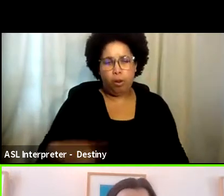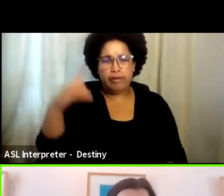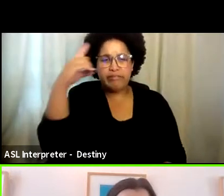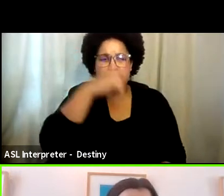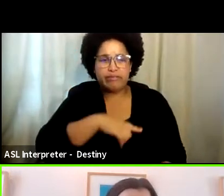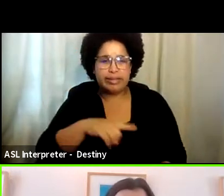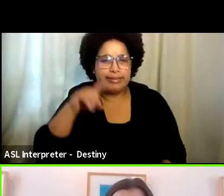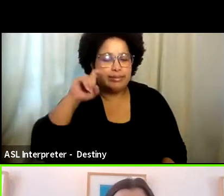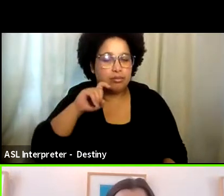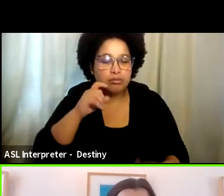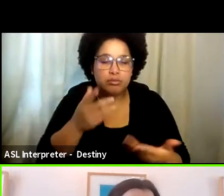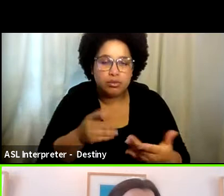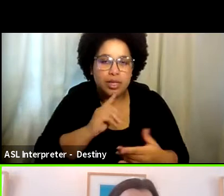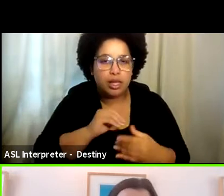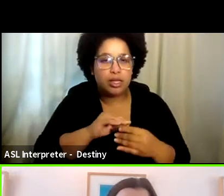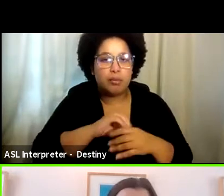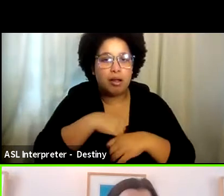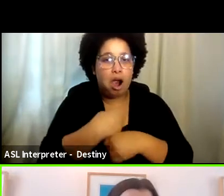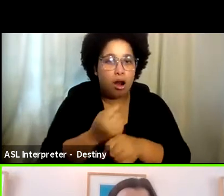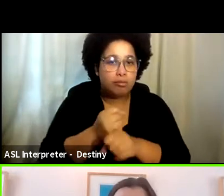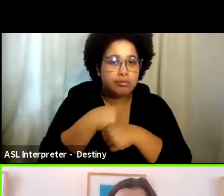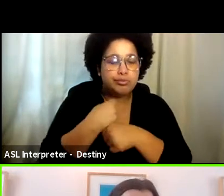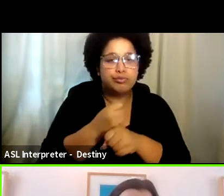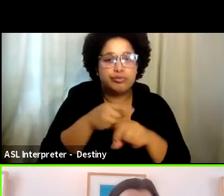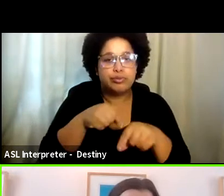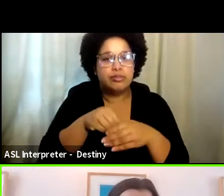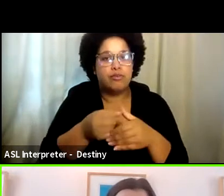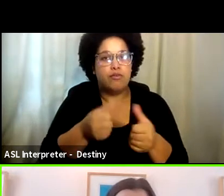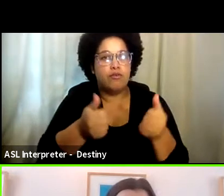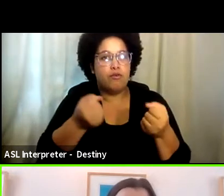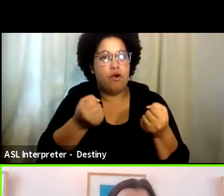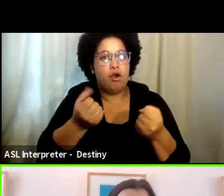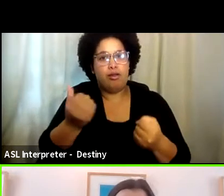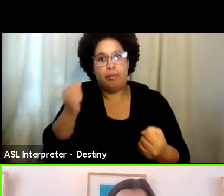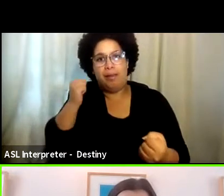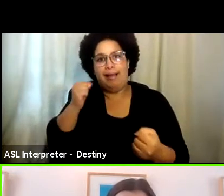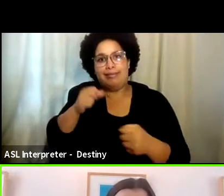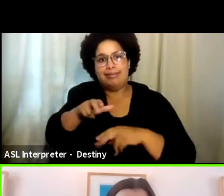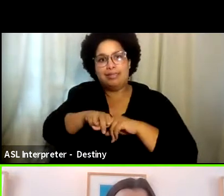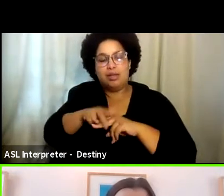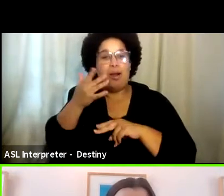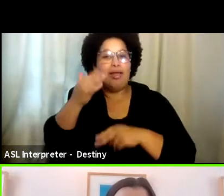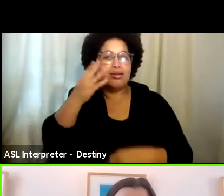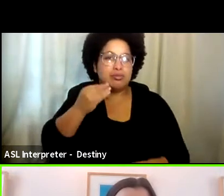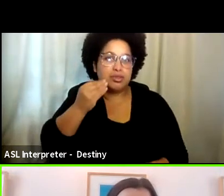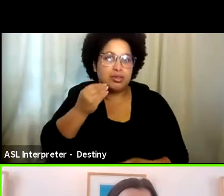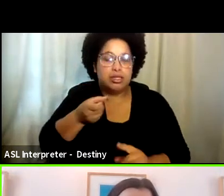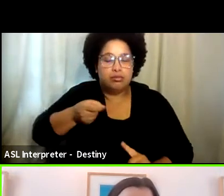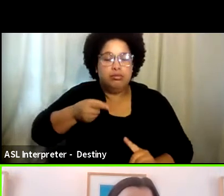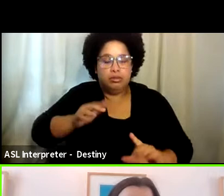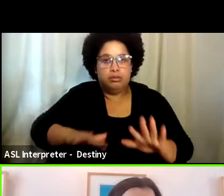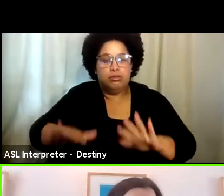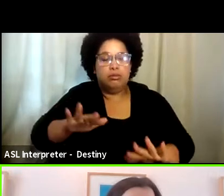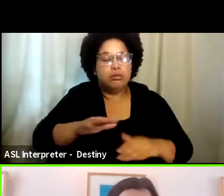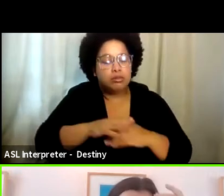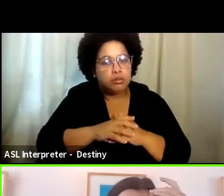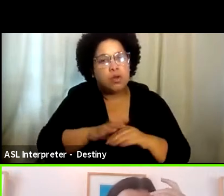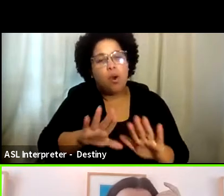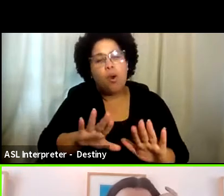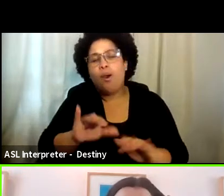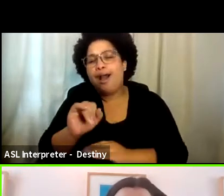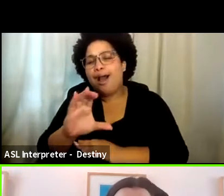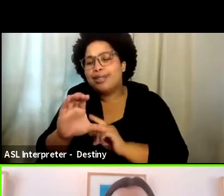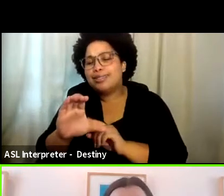scene. It could be just making out in the backseat of a car and that could be really triggering for them because of their life experience. And so the intimacy